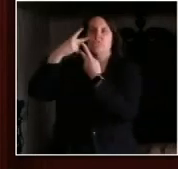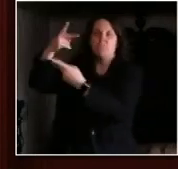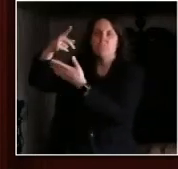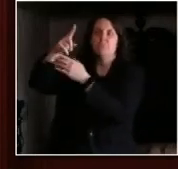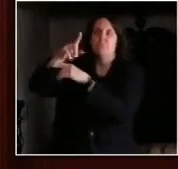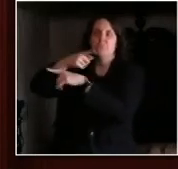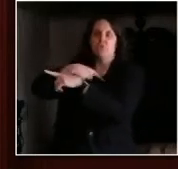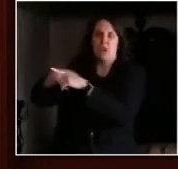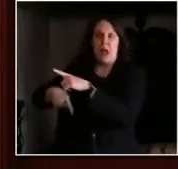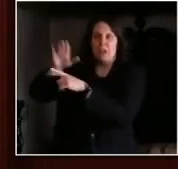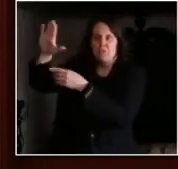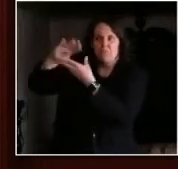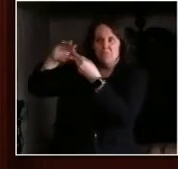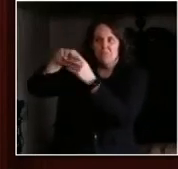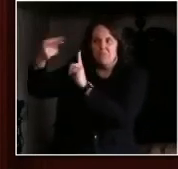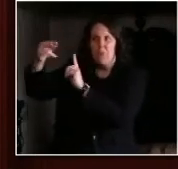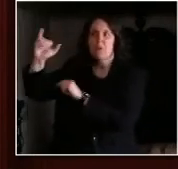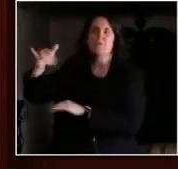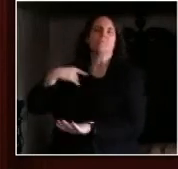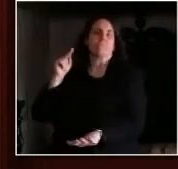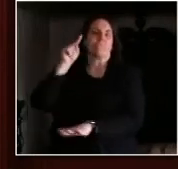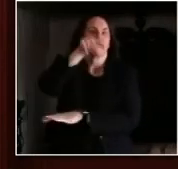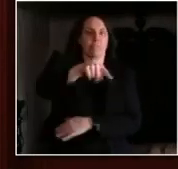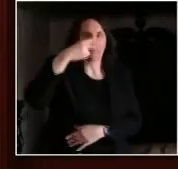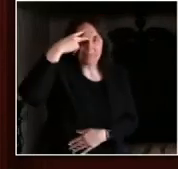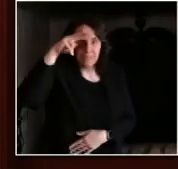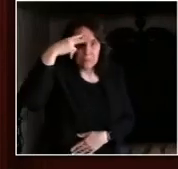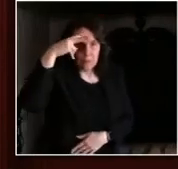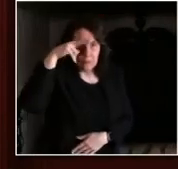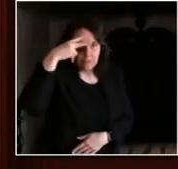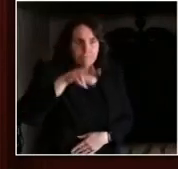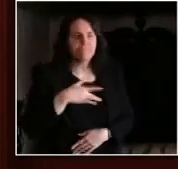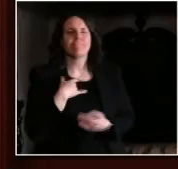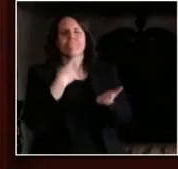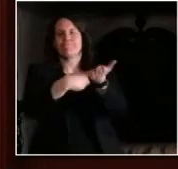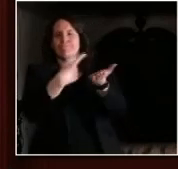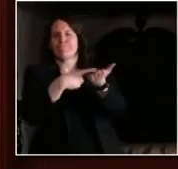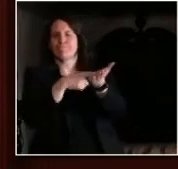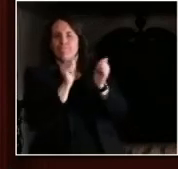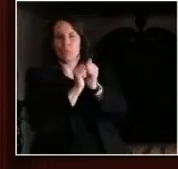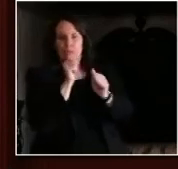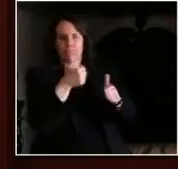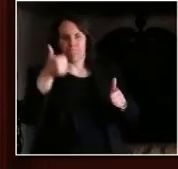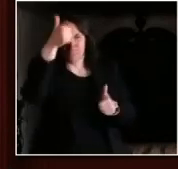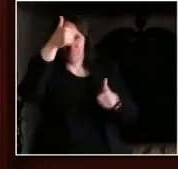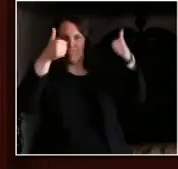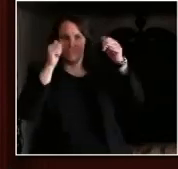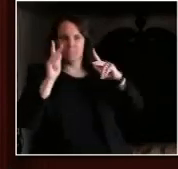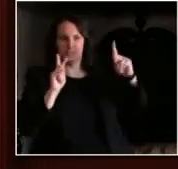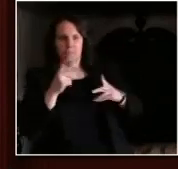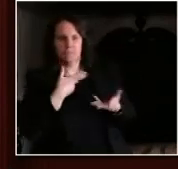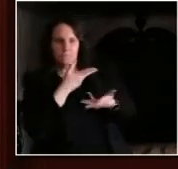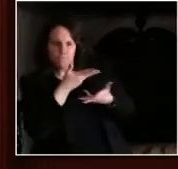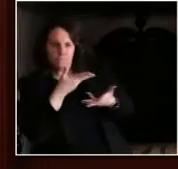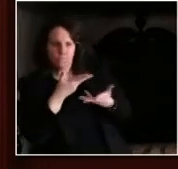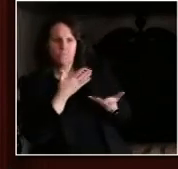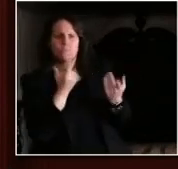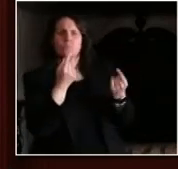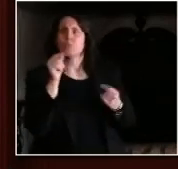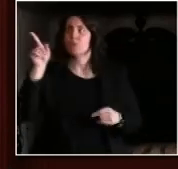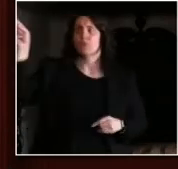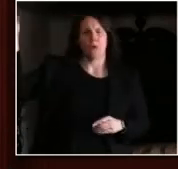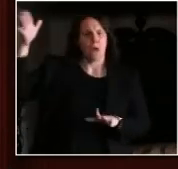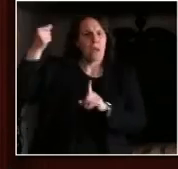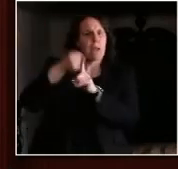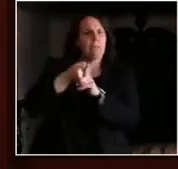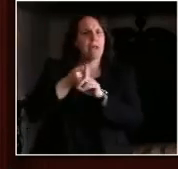this presents to make sure that we have a diverse supply chain and how this is going to impact manufacturers both in Mexico and Wisconsin, where we have